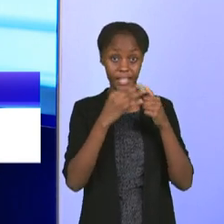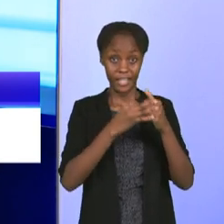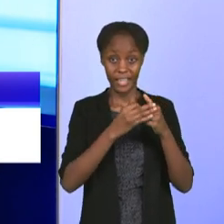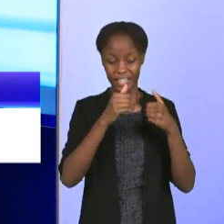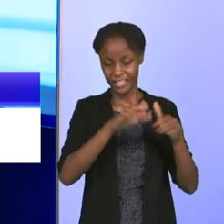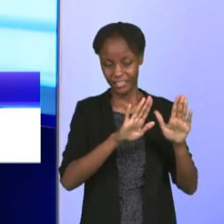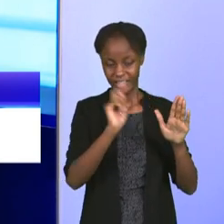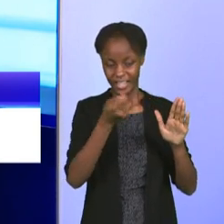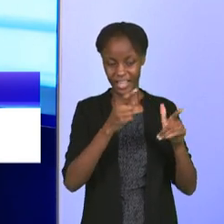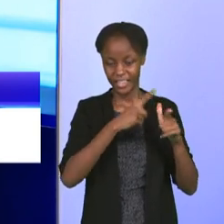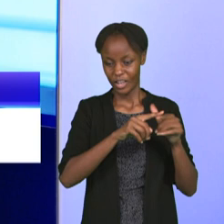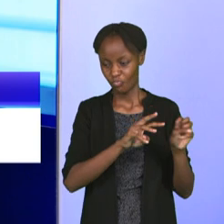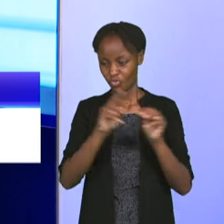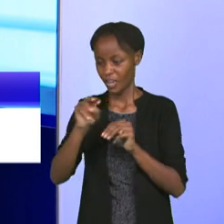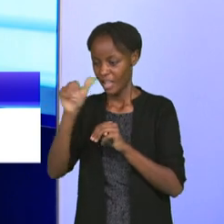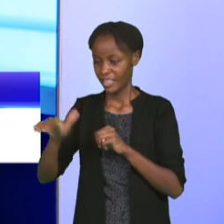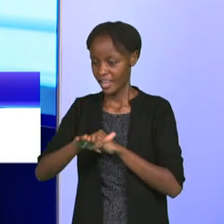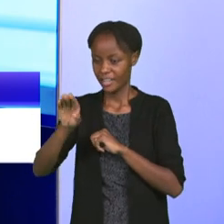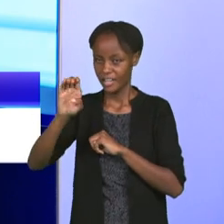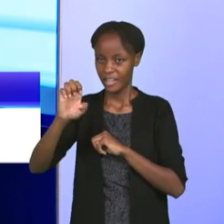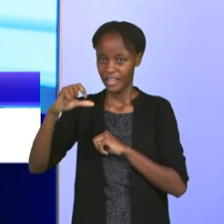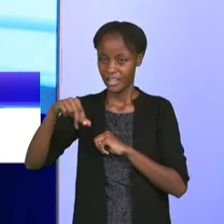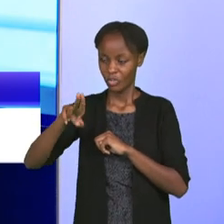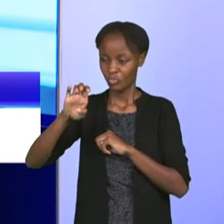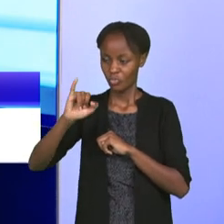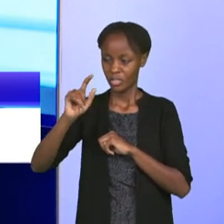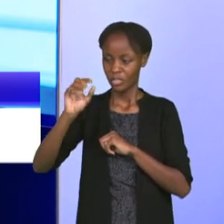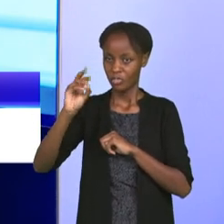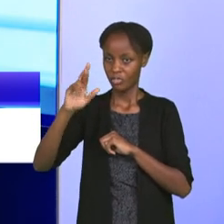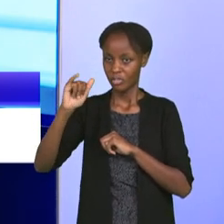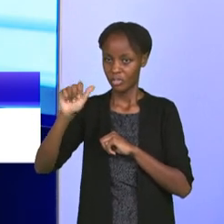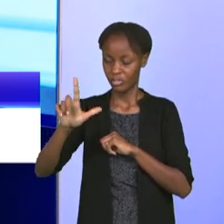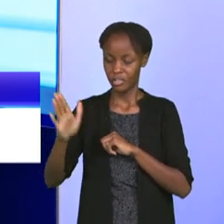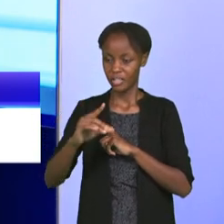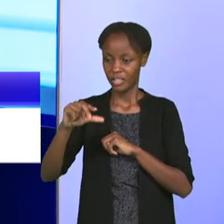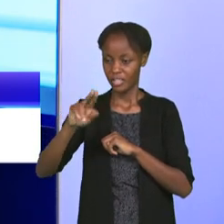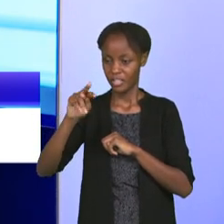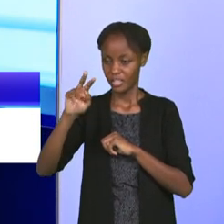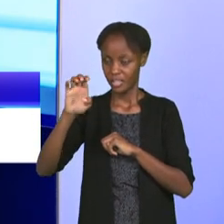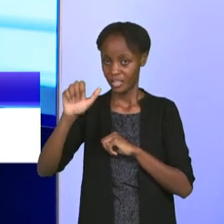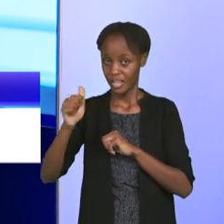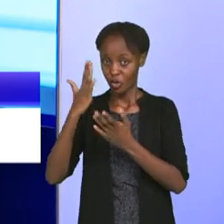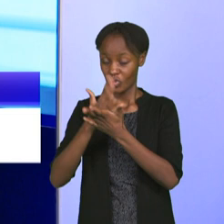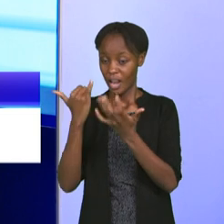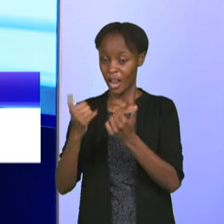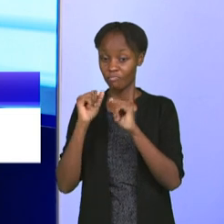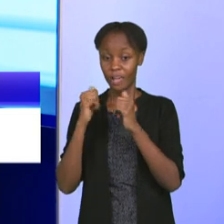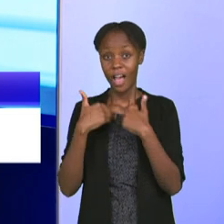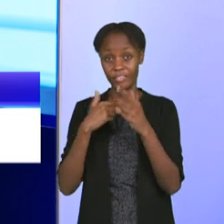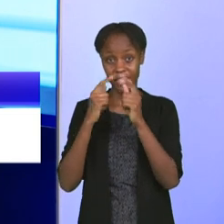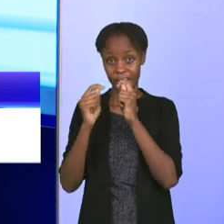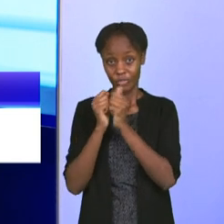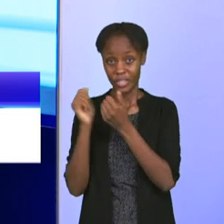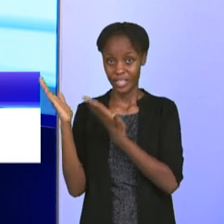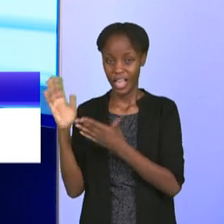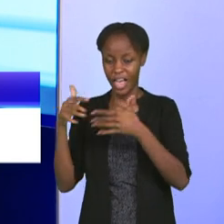the head coach moving forward and training that team. And we are privileged to have him today to just take us through what happened, how it was